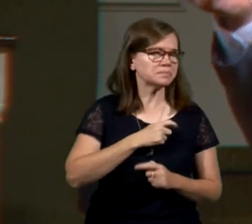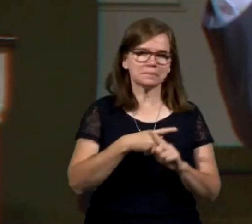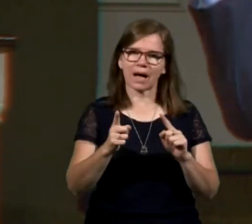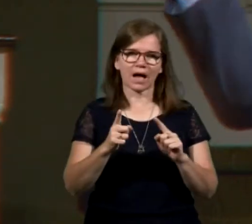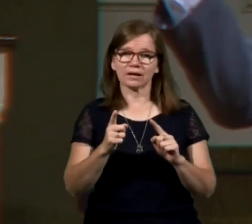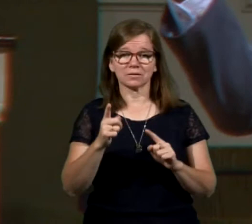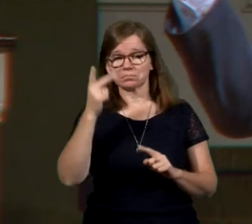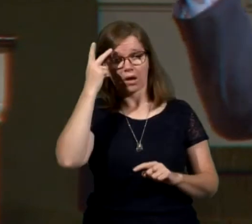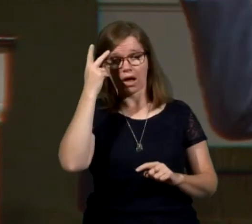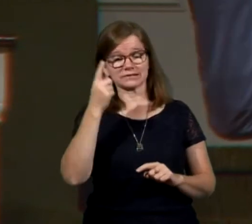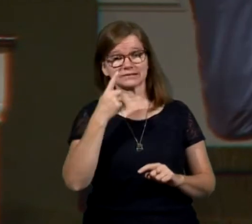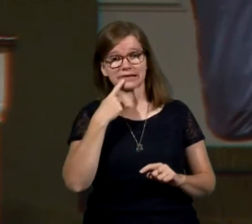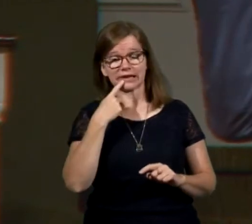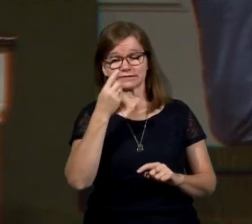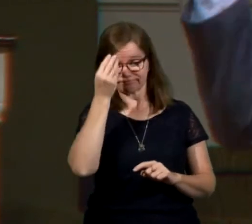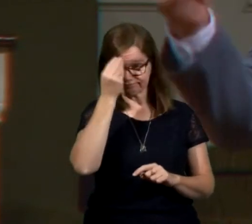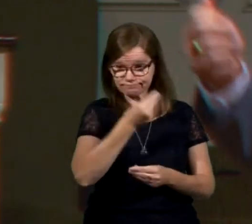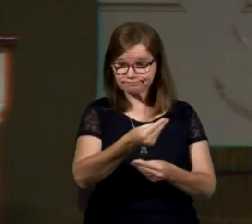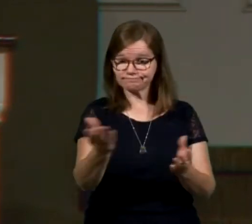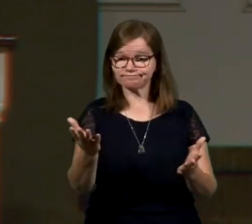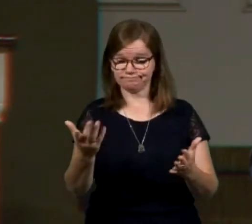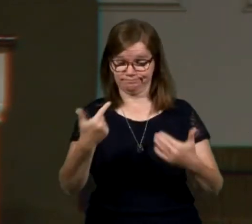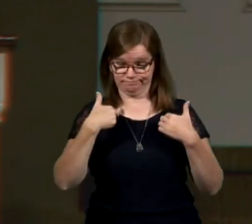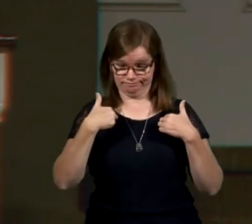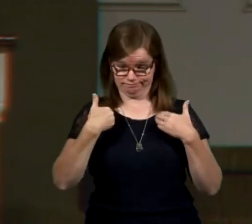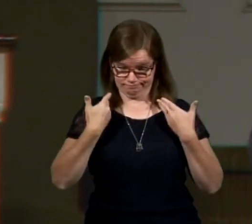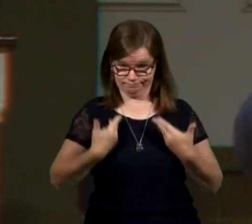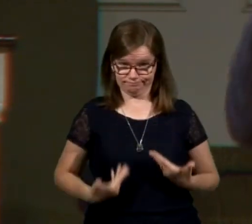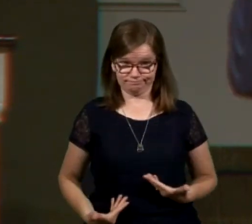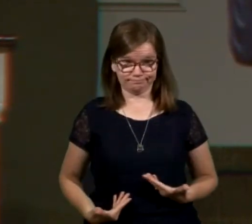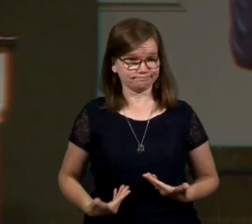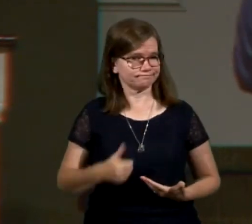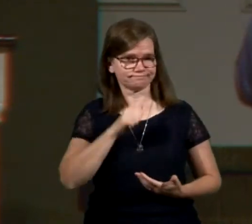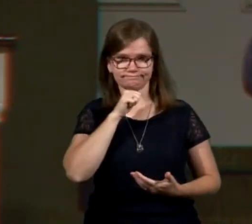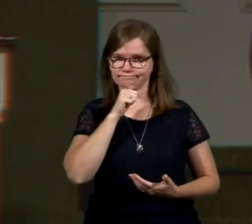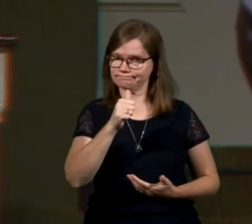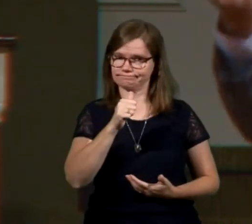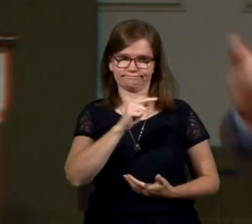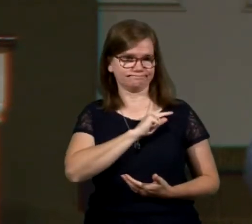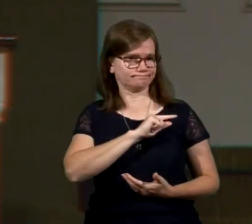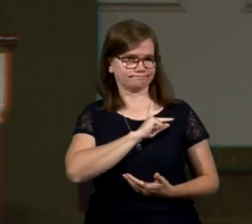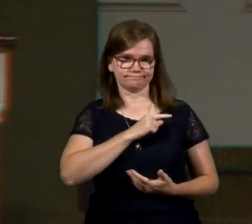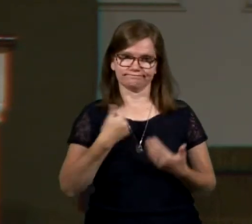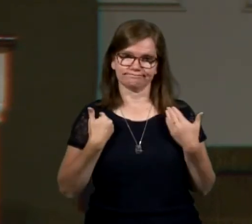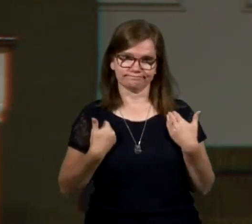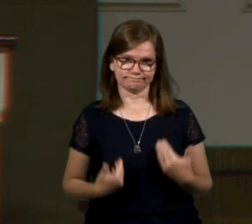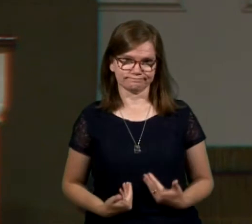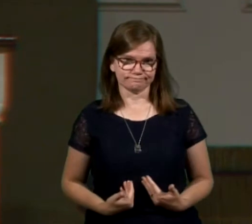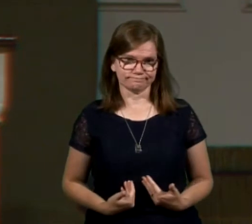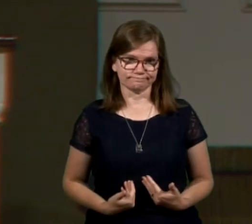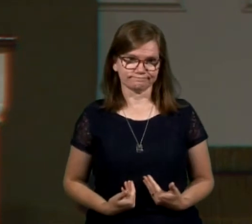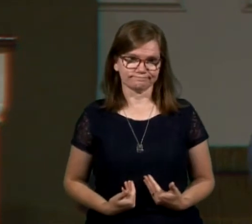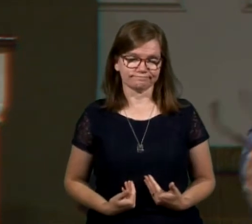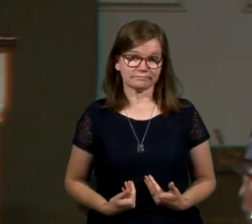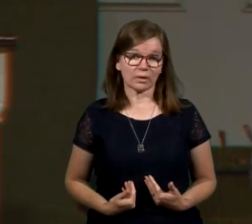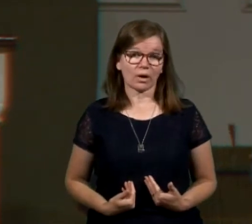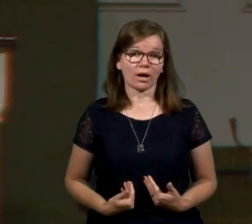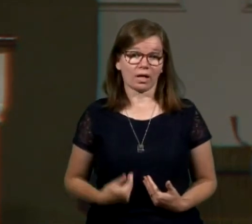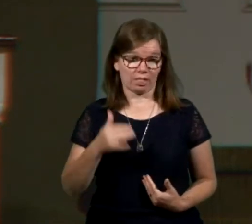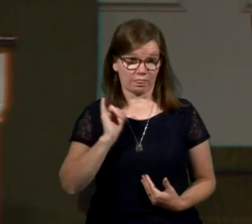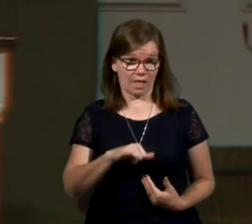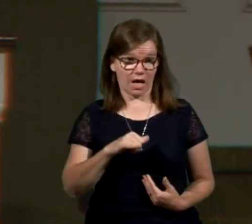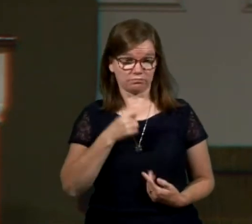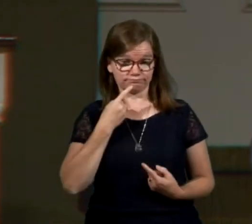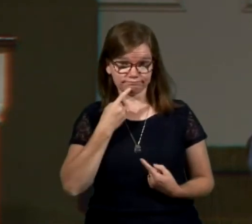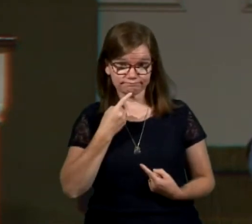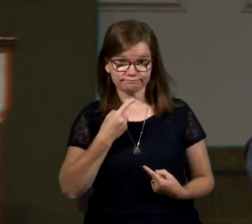he said is, men and brethren, I stand before you with a clean conscience between God and between you. And when that was said,